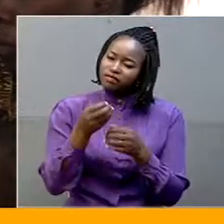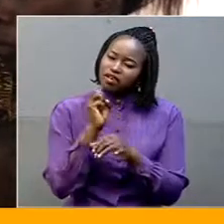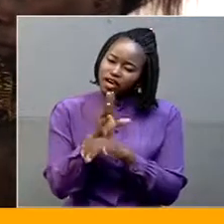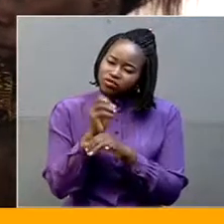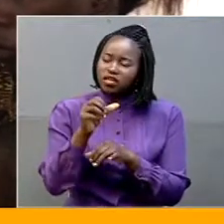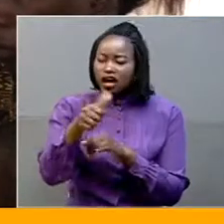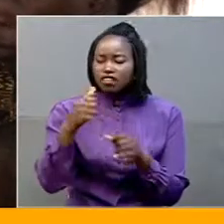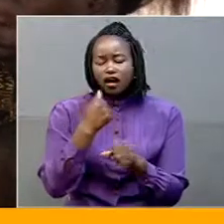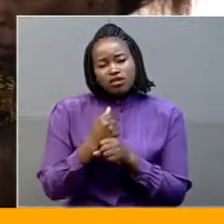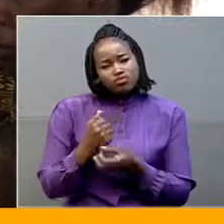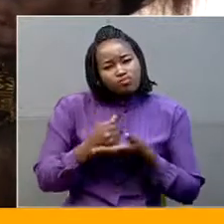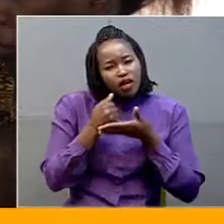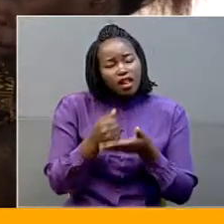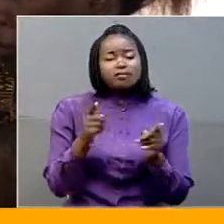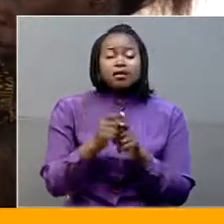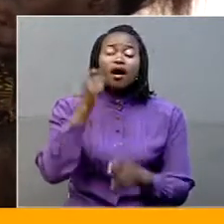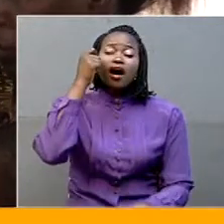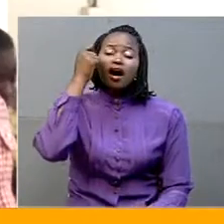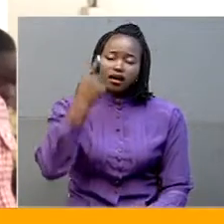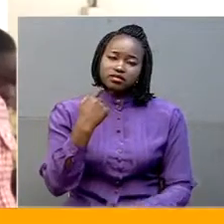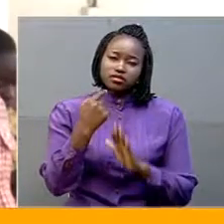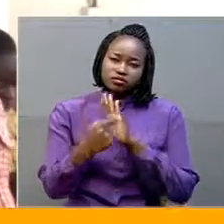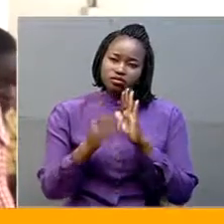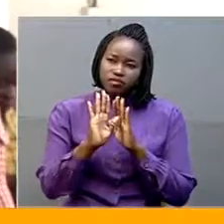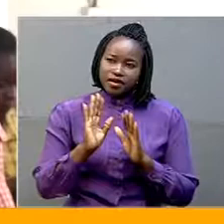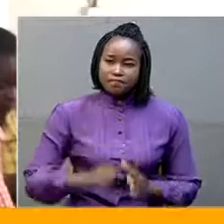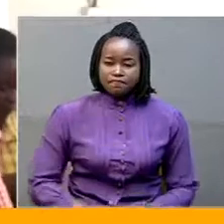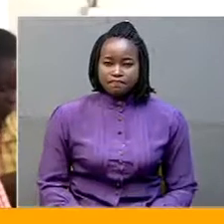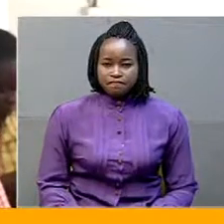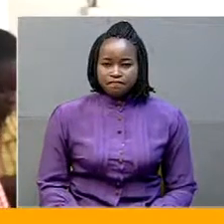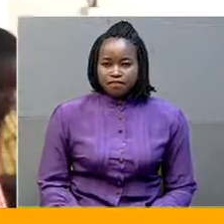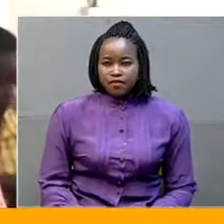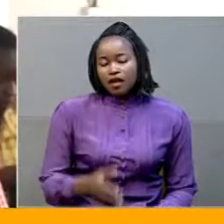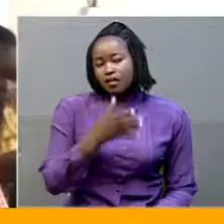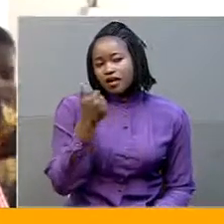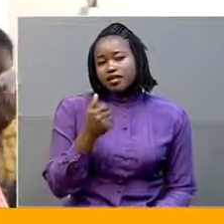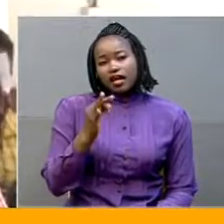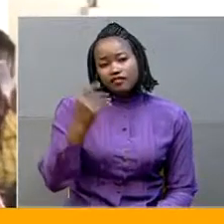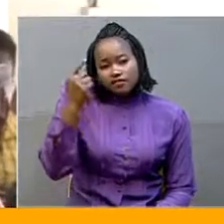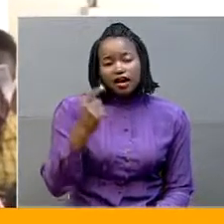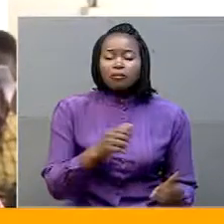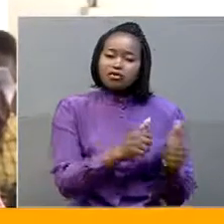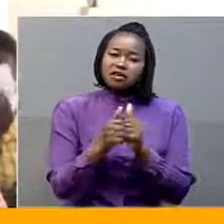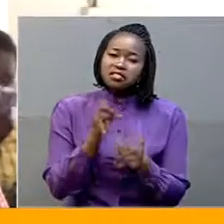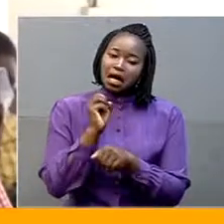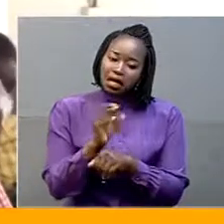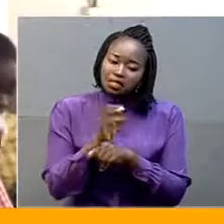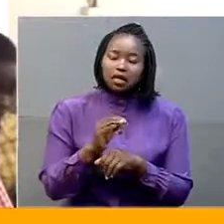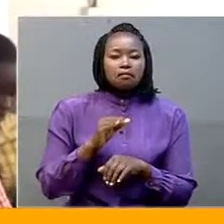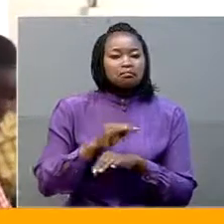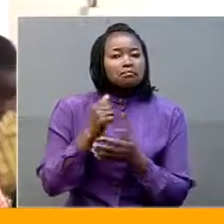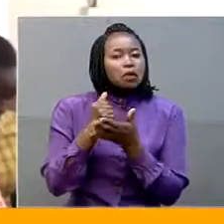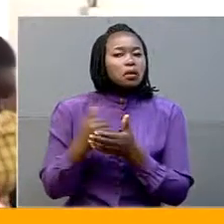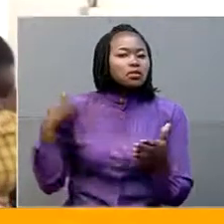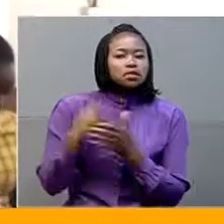to allow them to come into reality with the terms. I wish you had come with a counselor because we have never gone through some counseling for